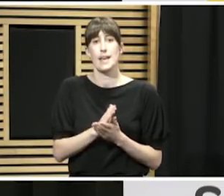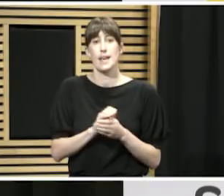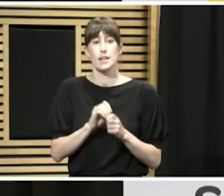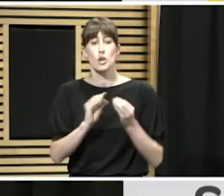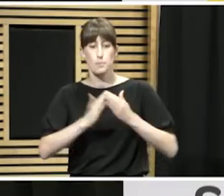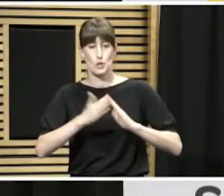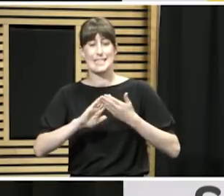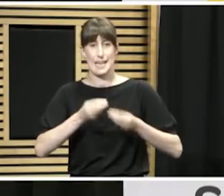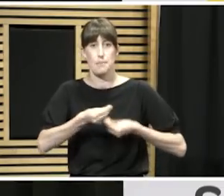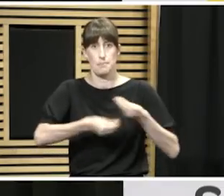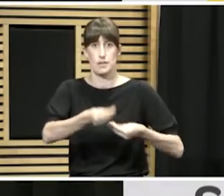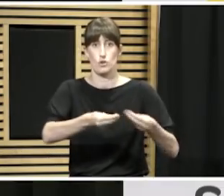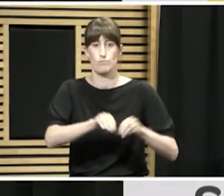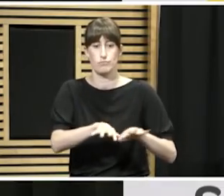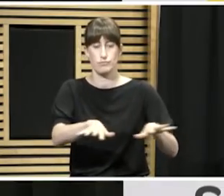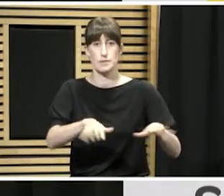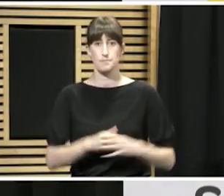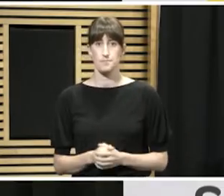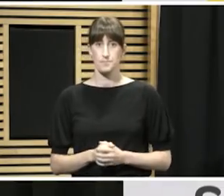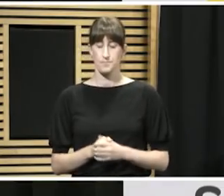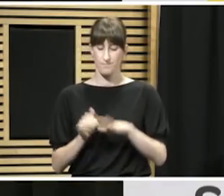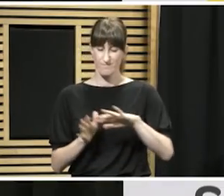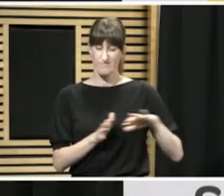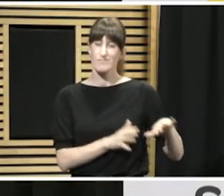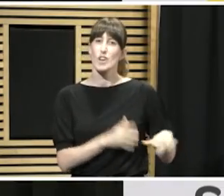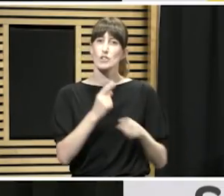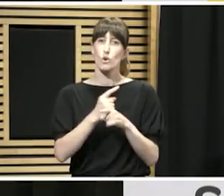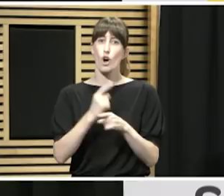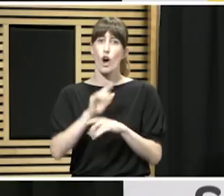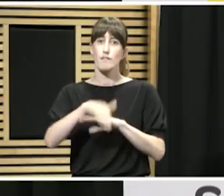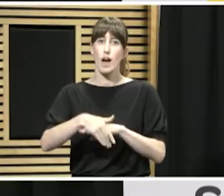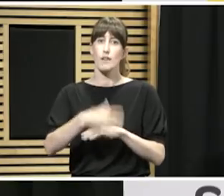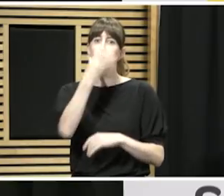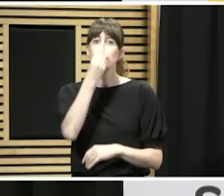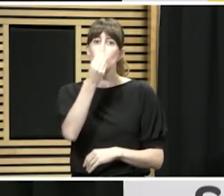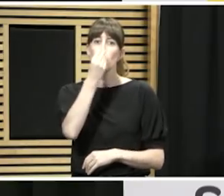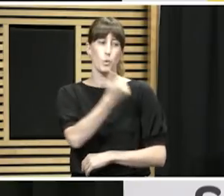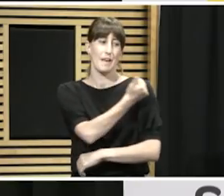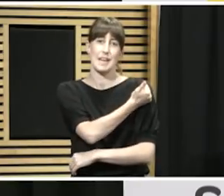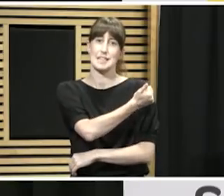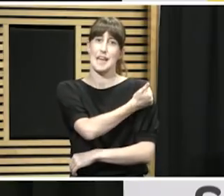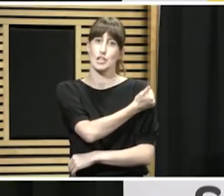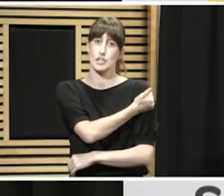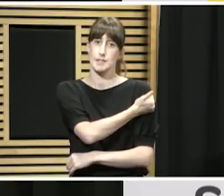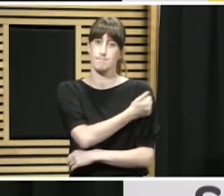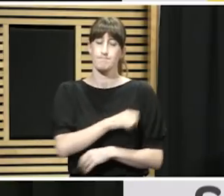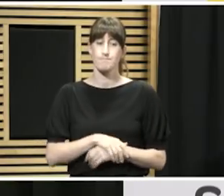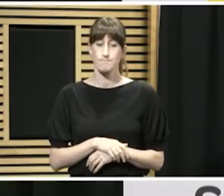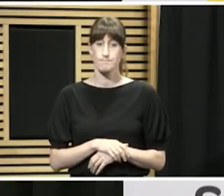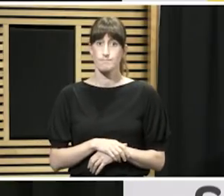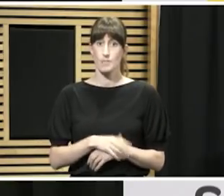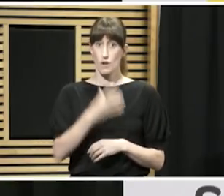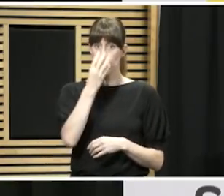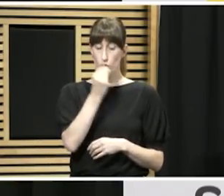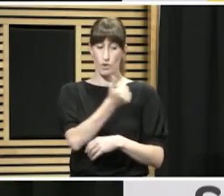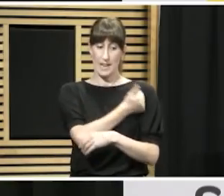I'd like to shift to talk a little bit about flu vaccination. Flu vaccination is going to be a very important part of our overall approach to